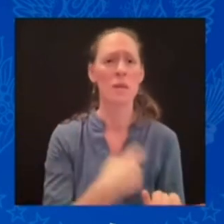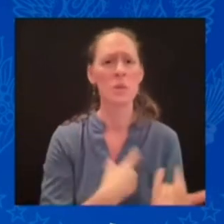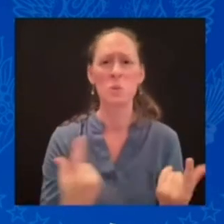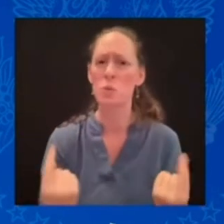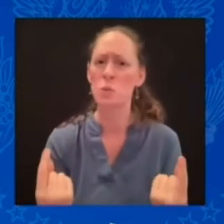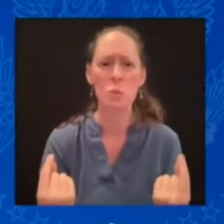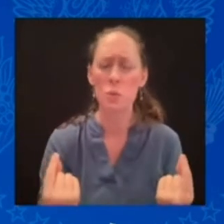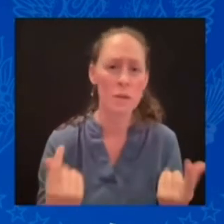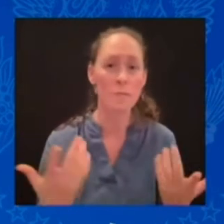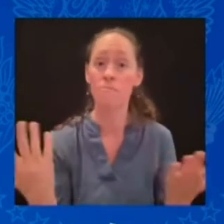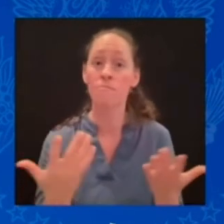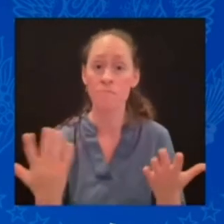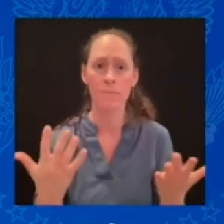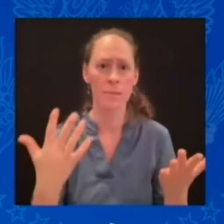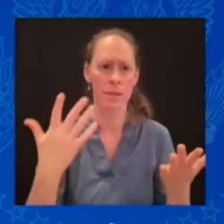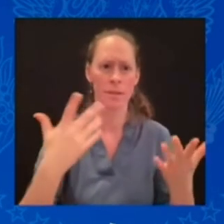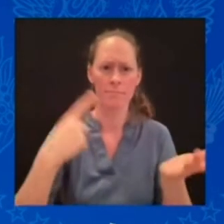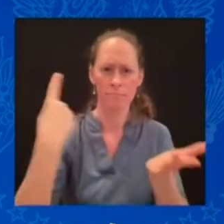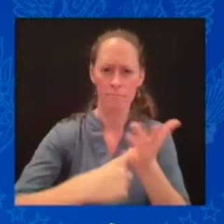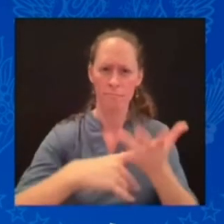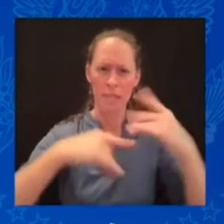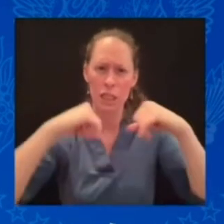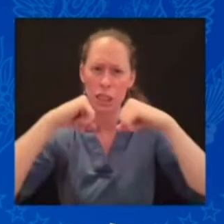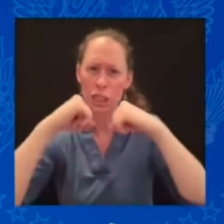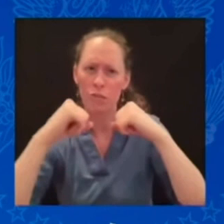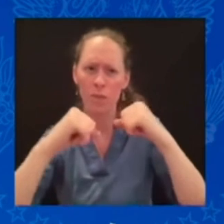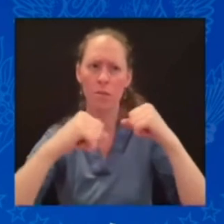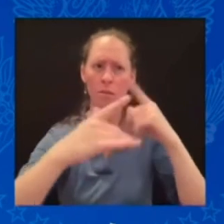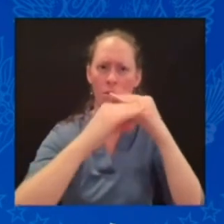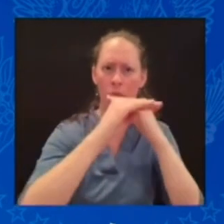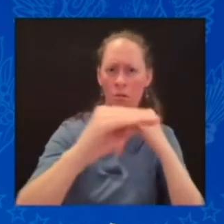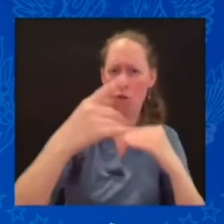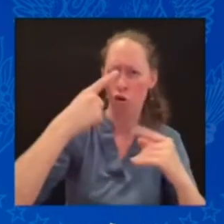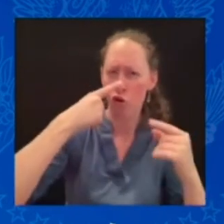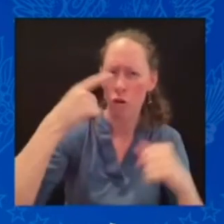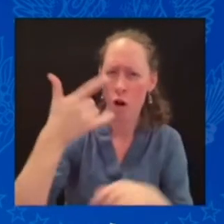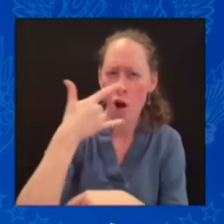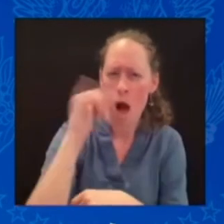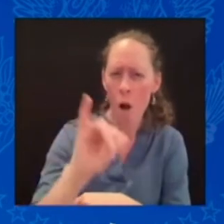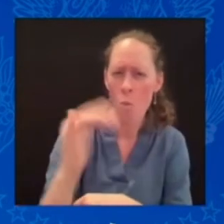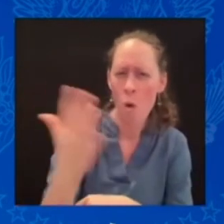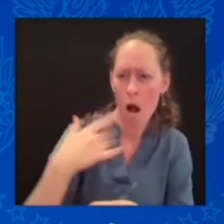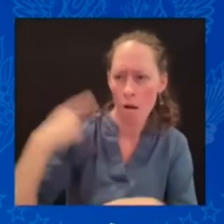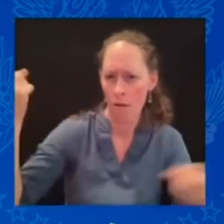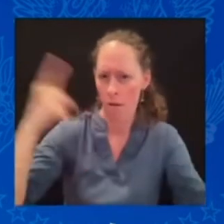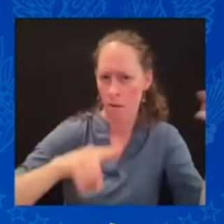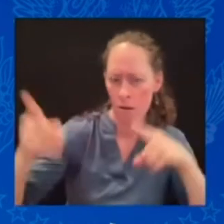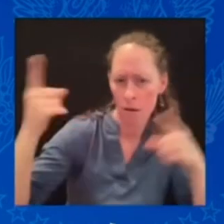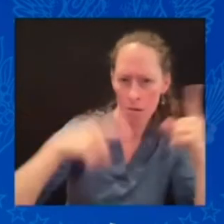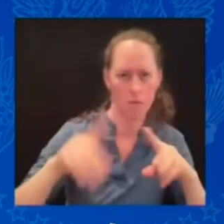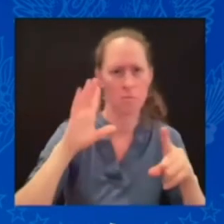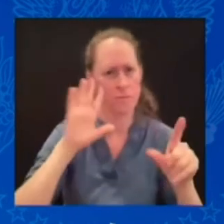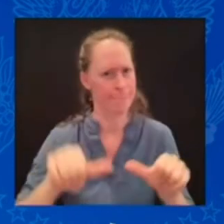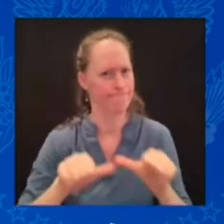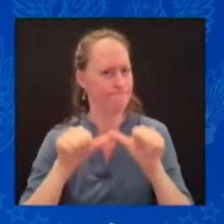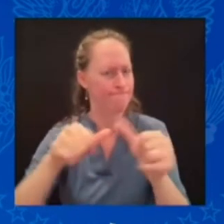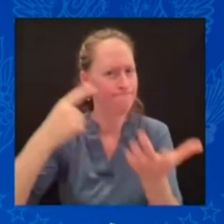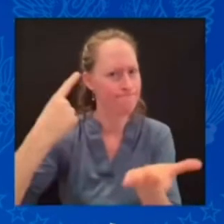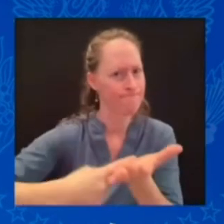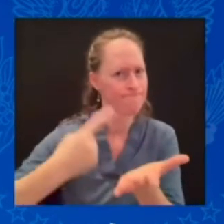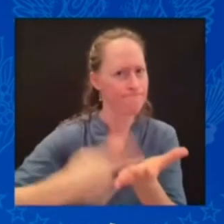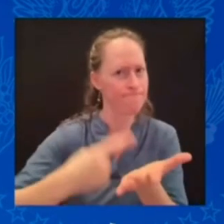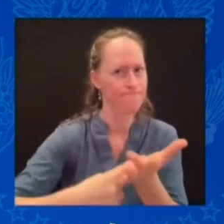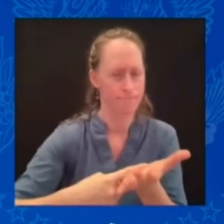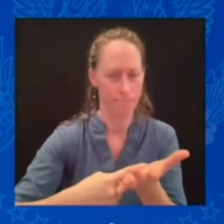our security discussion by that and that is of vital importance to Finland.